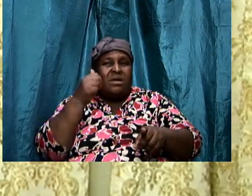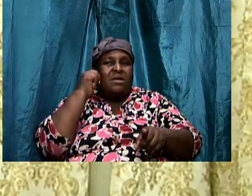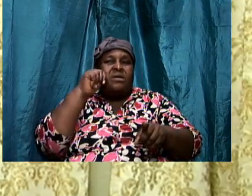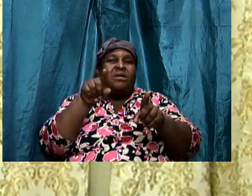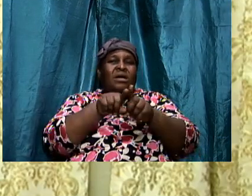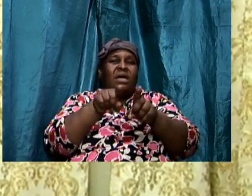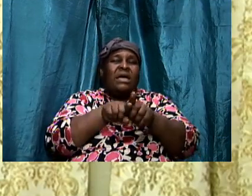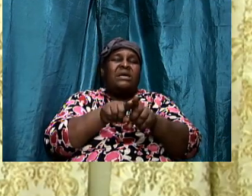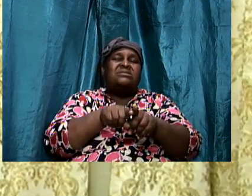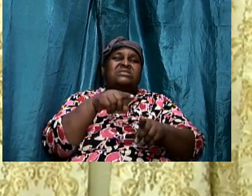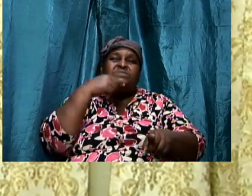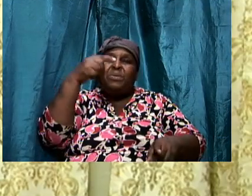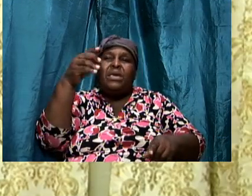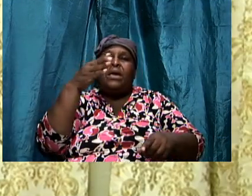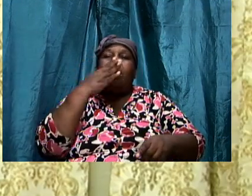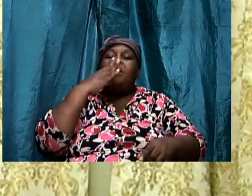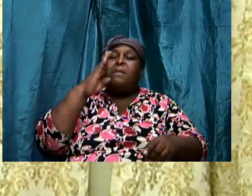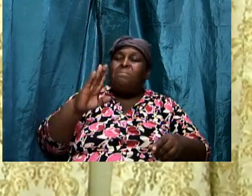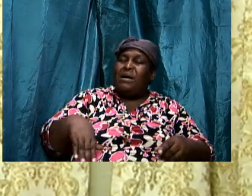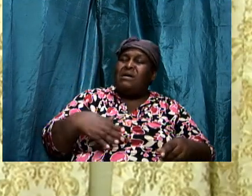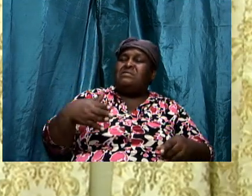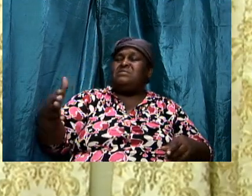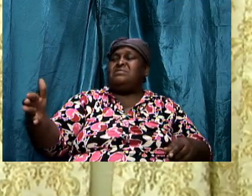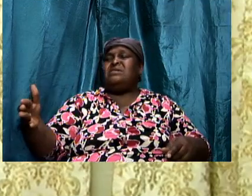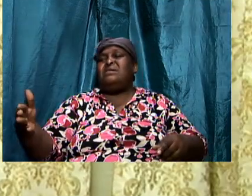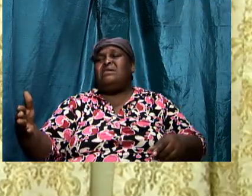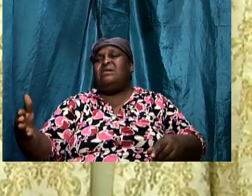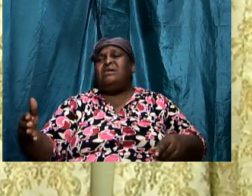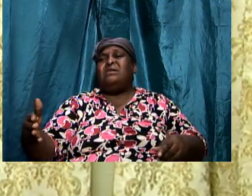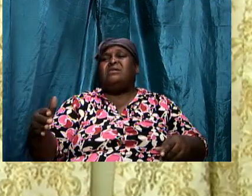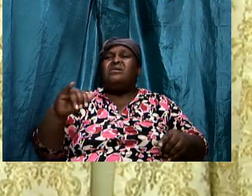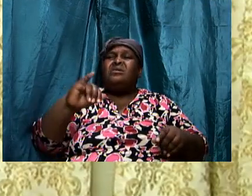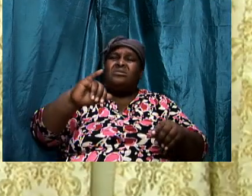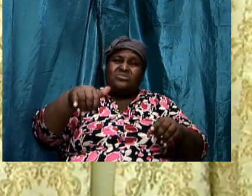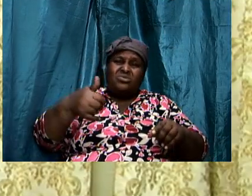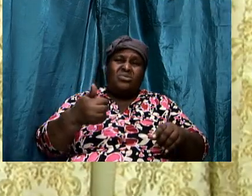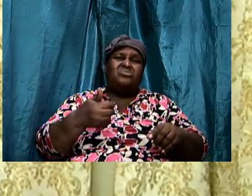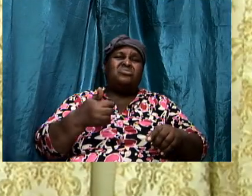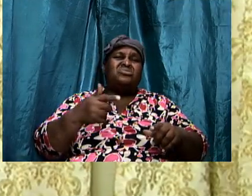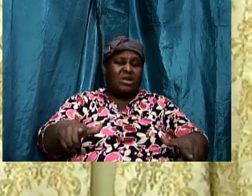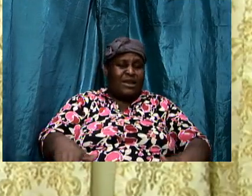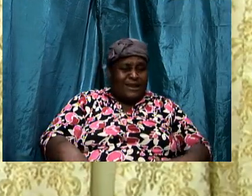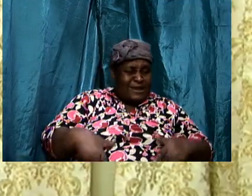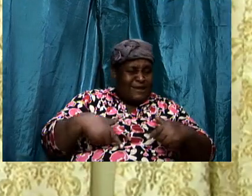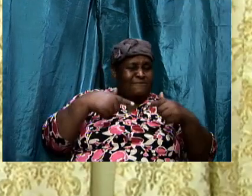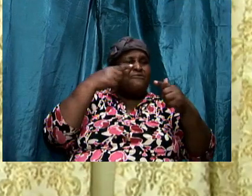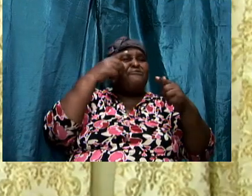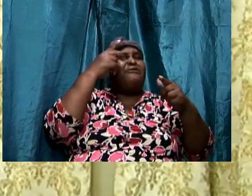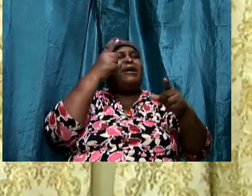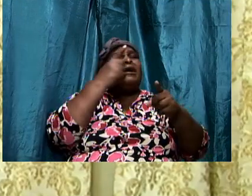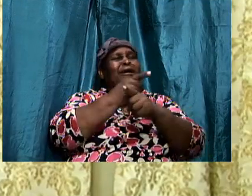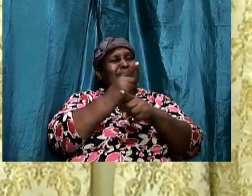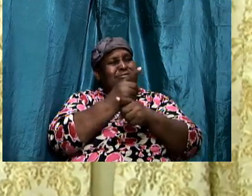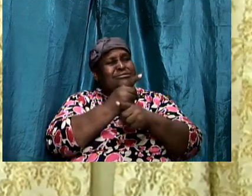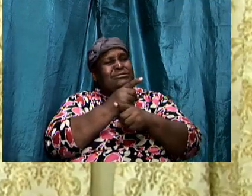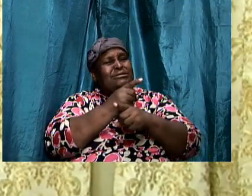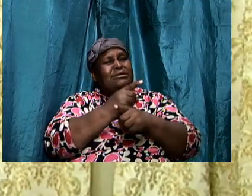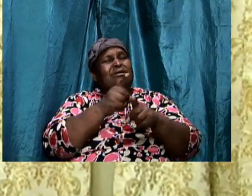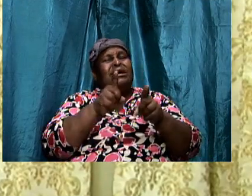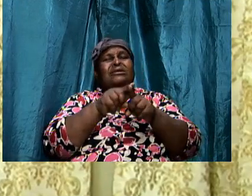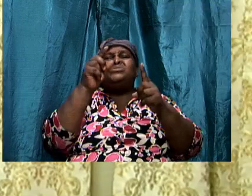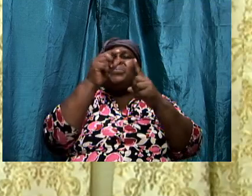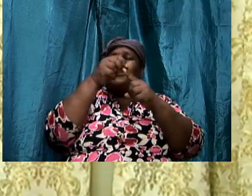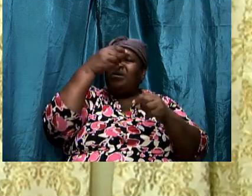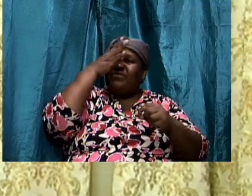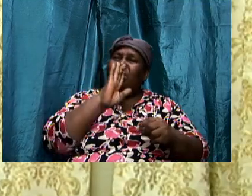criticize you for attempting to walk righteous according to the word and say you're like you're better